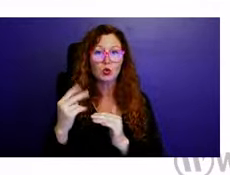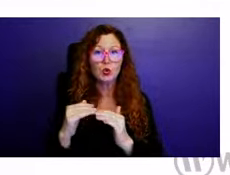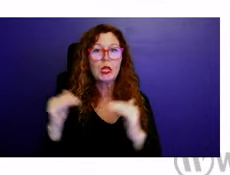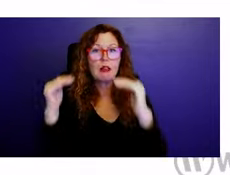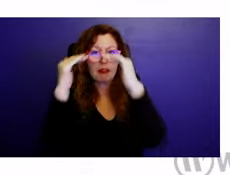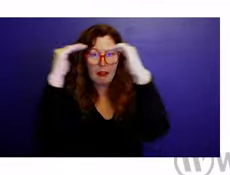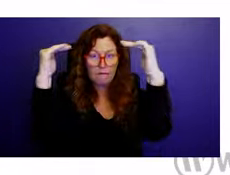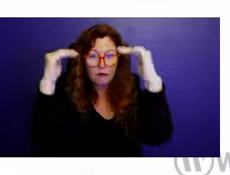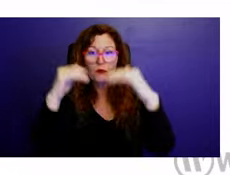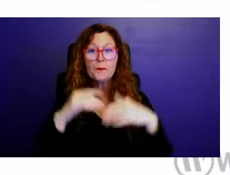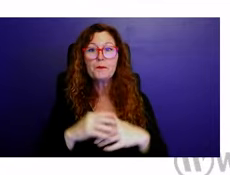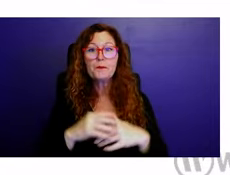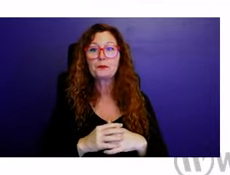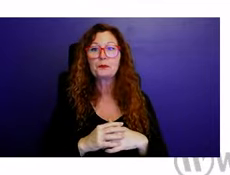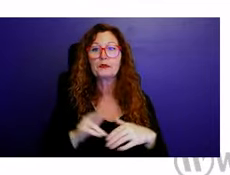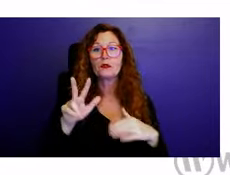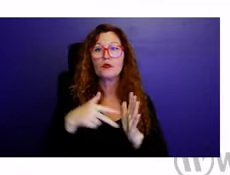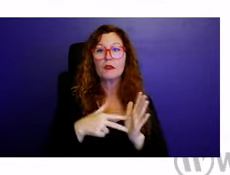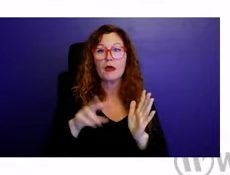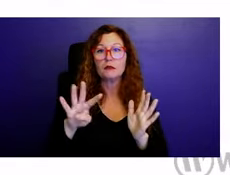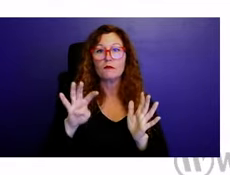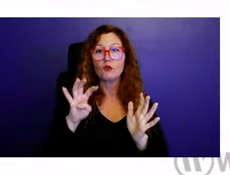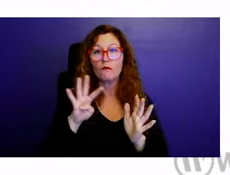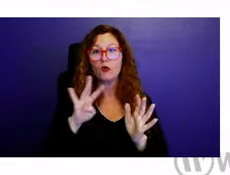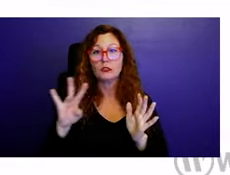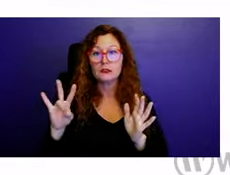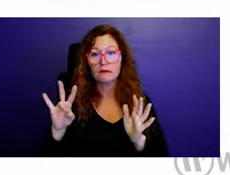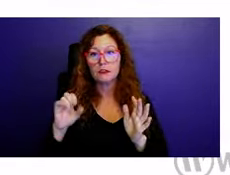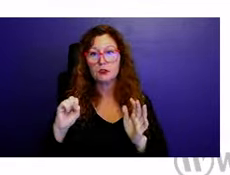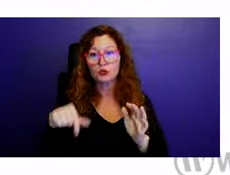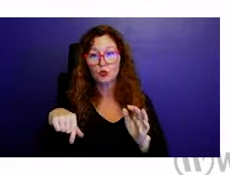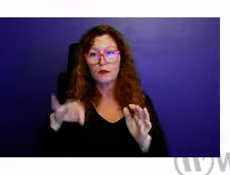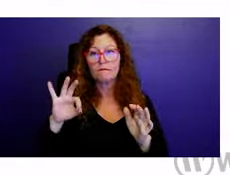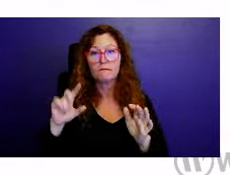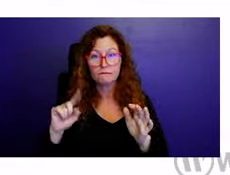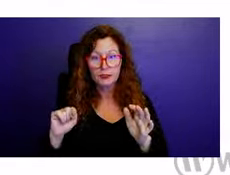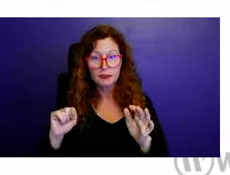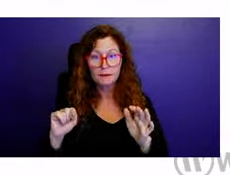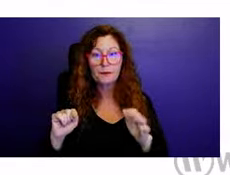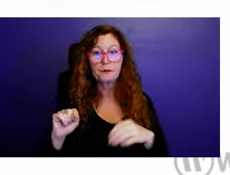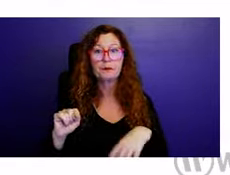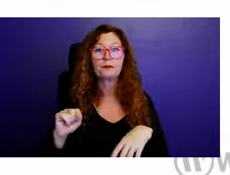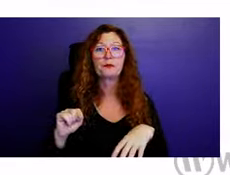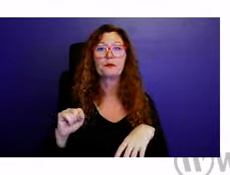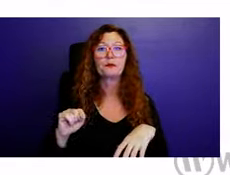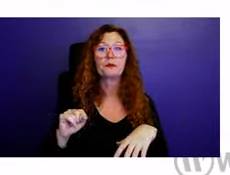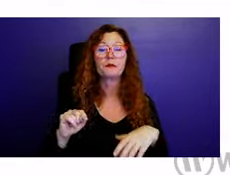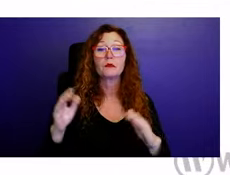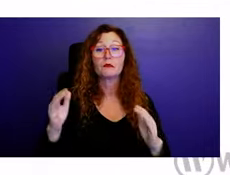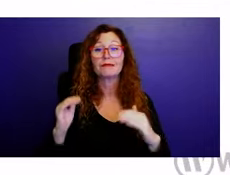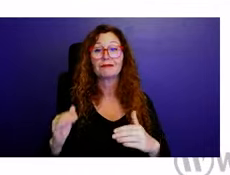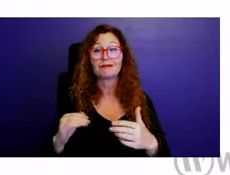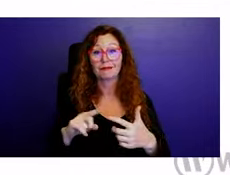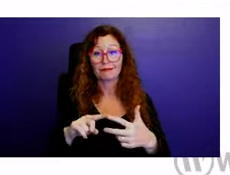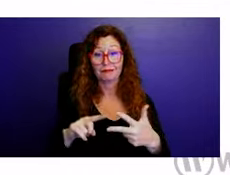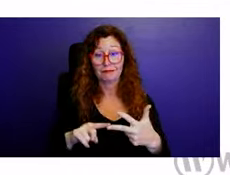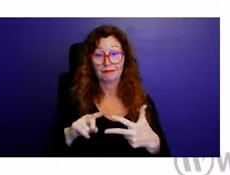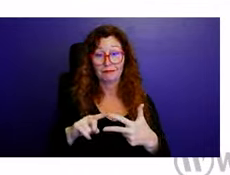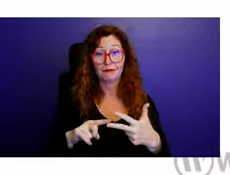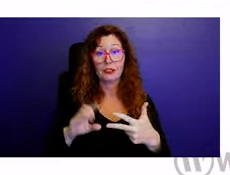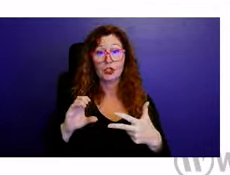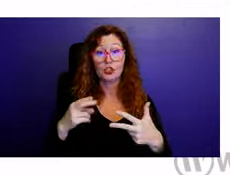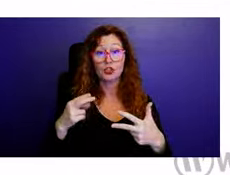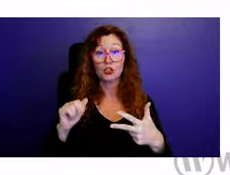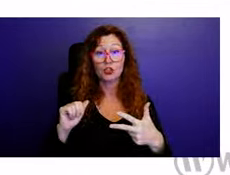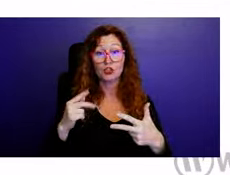that's a three bedroom, two and a half bath model. And then the Chapman and Browning models are both single stories. You know, one of